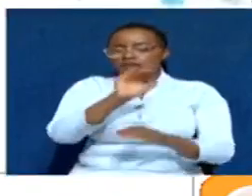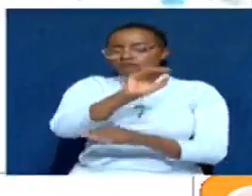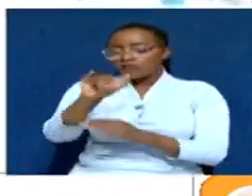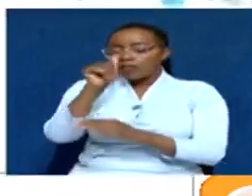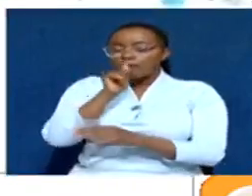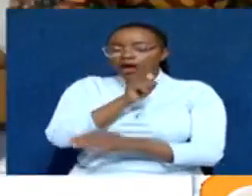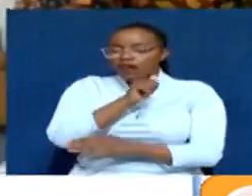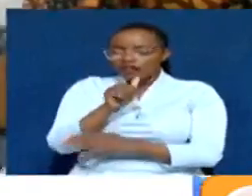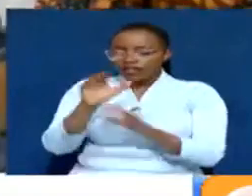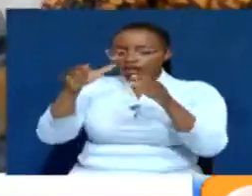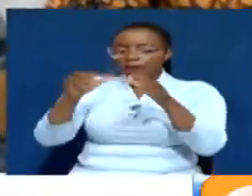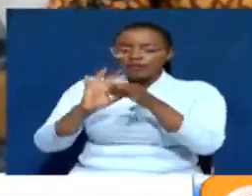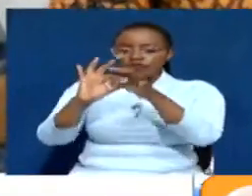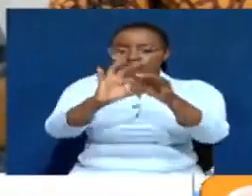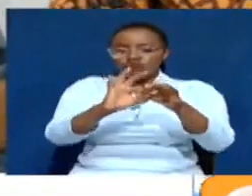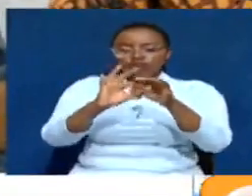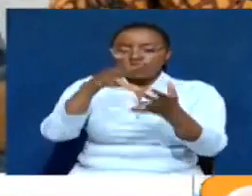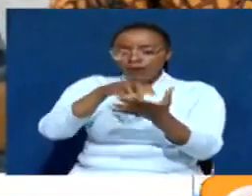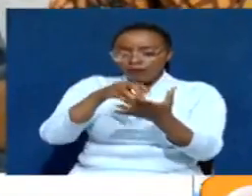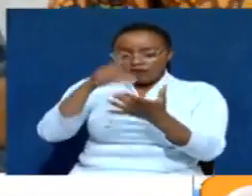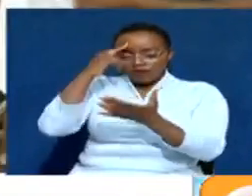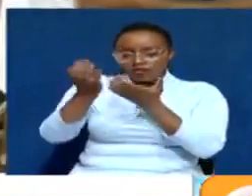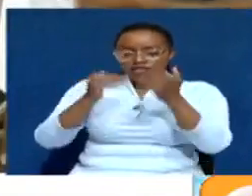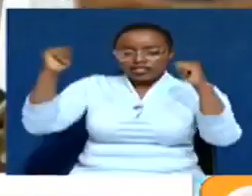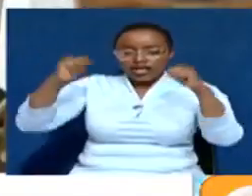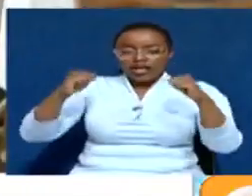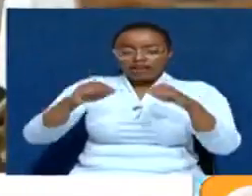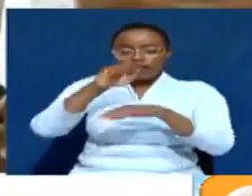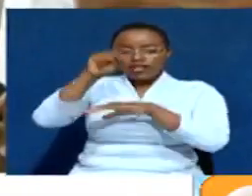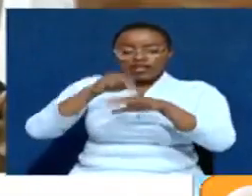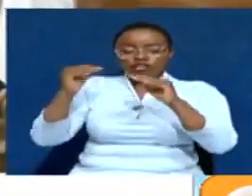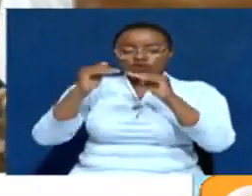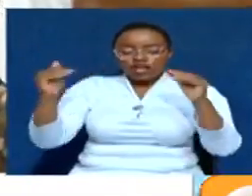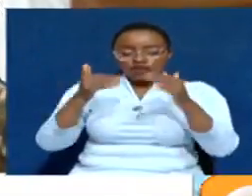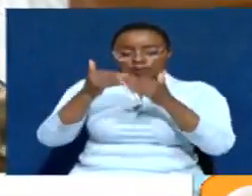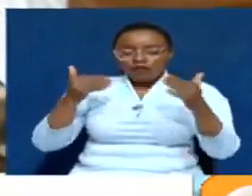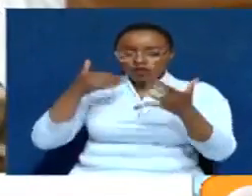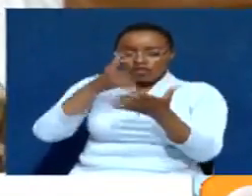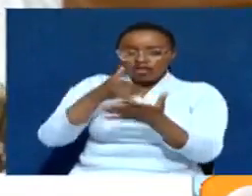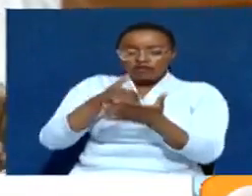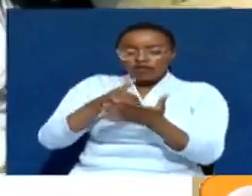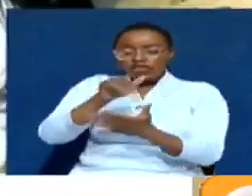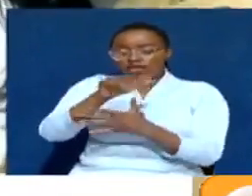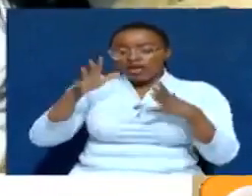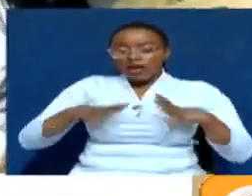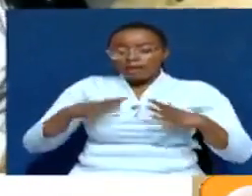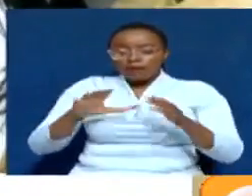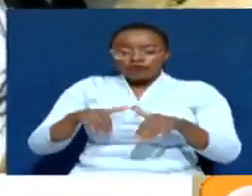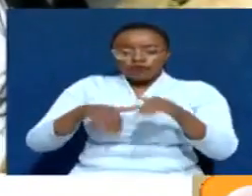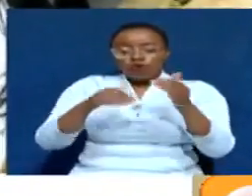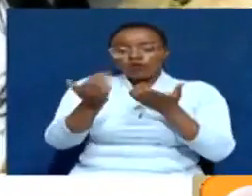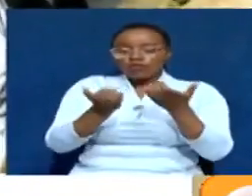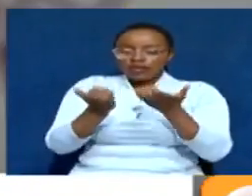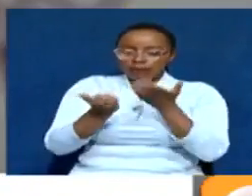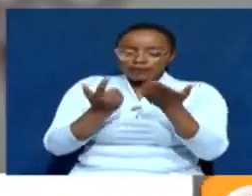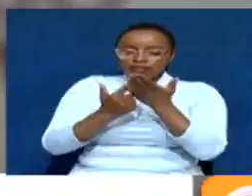private sector to properly harmonize their positions on trade agreements at the national level before engaging their counterparts to fast-track trade